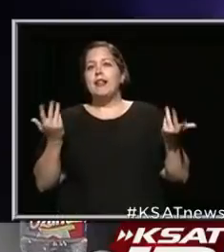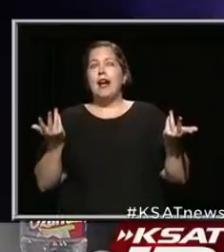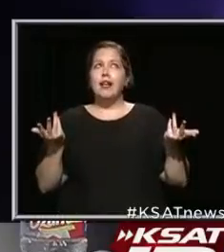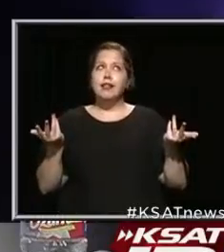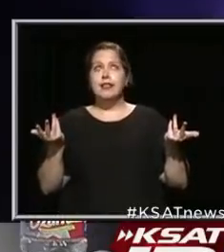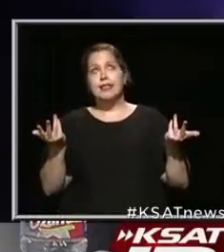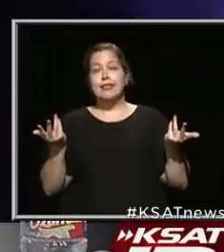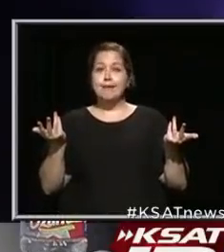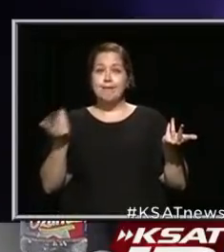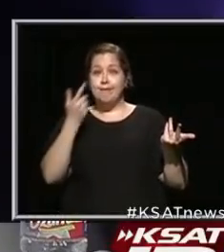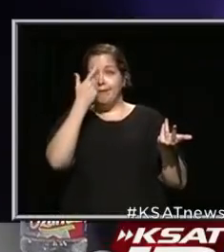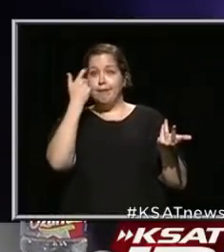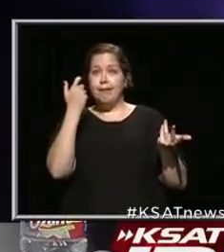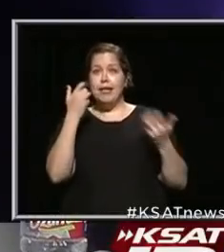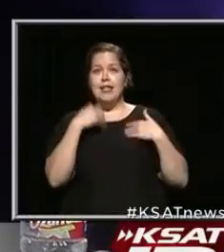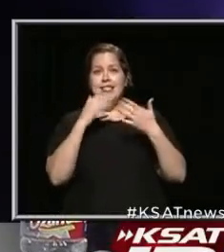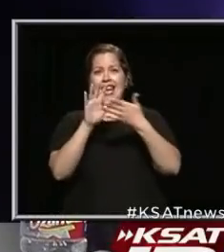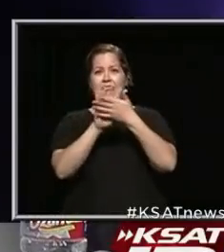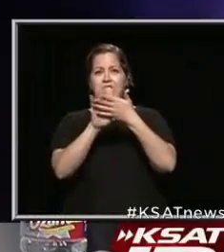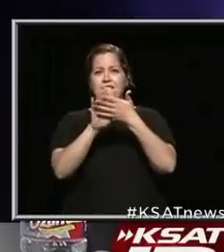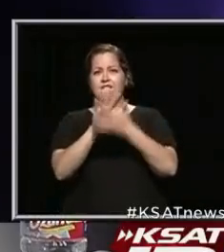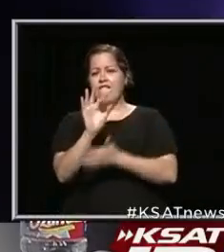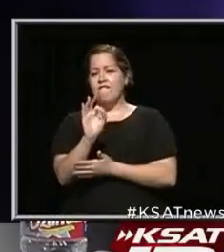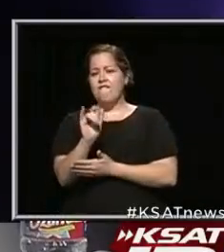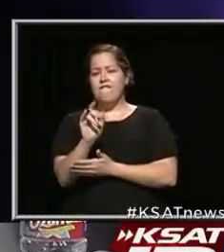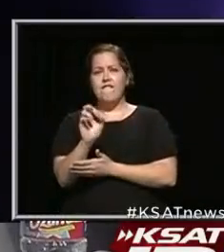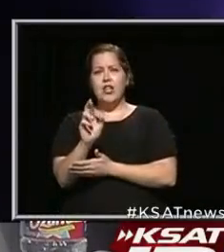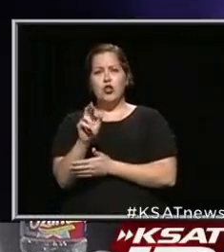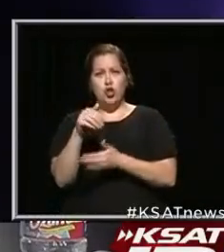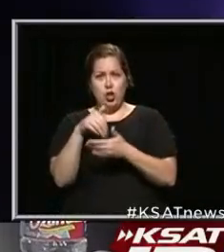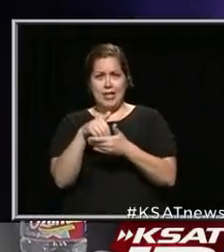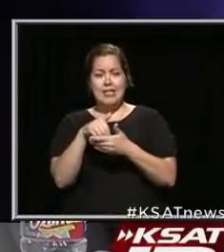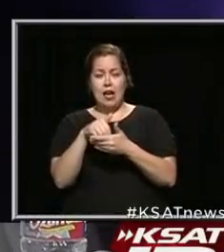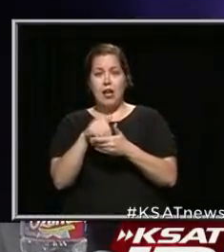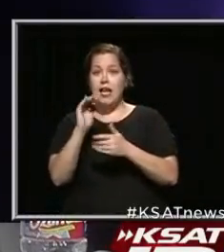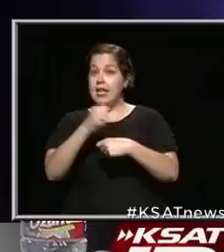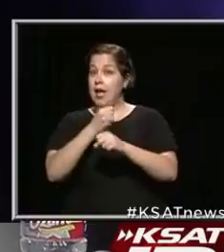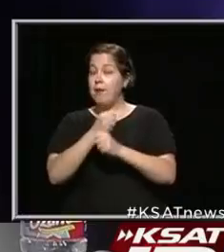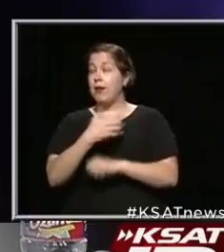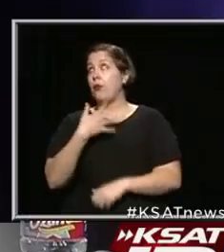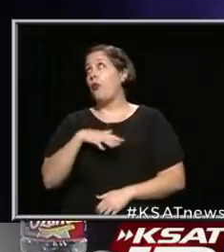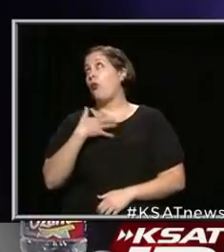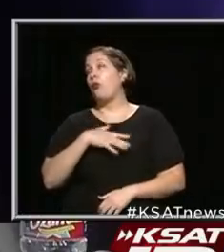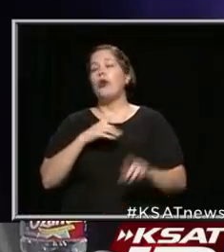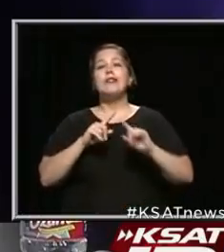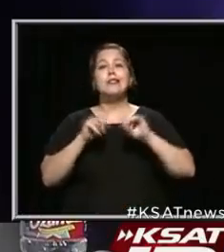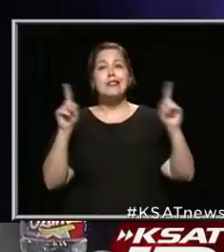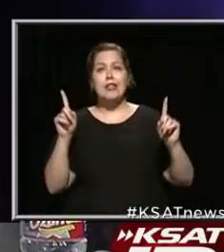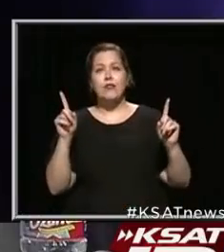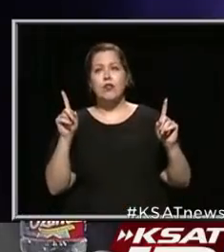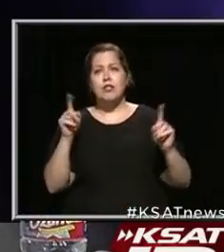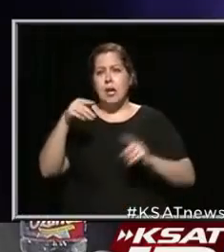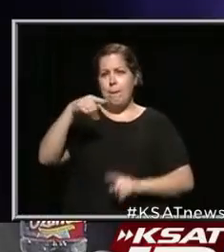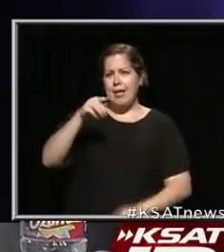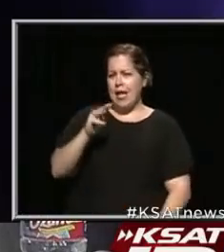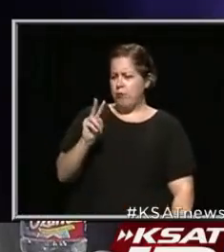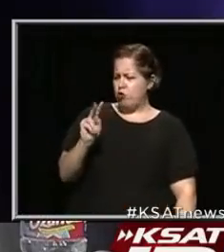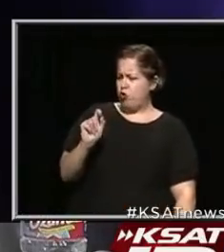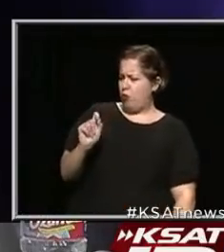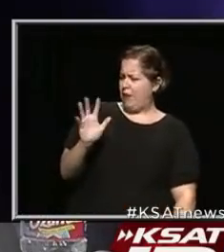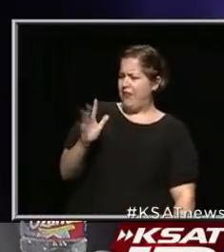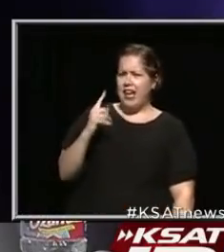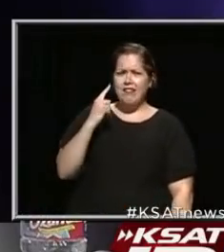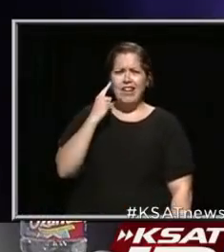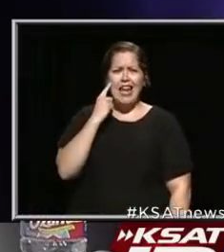but it's because it's got that filter in there, and that filter in there makes a big, big difference, PM 2.5, I